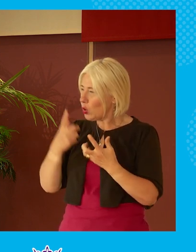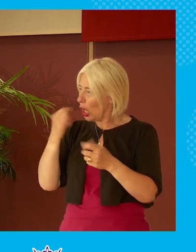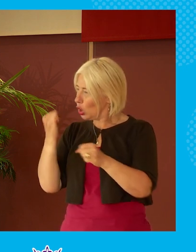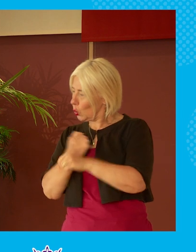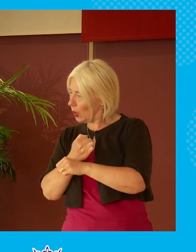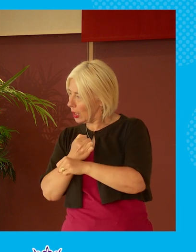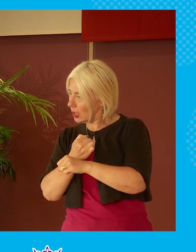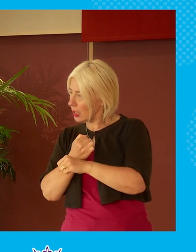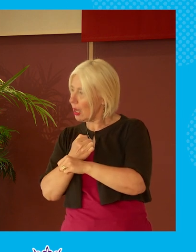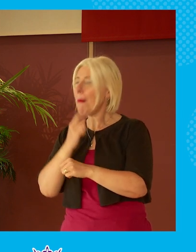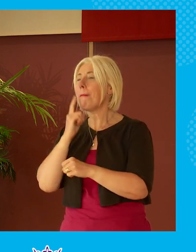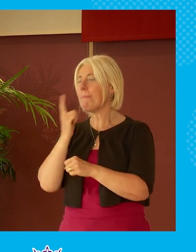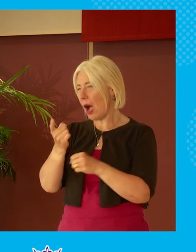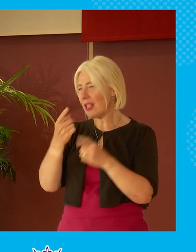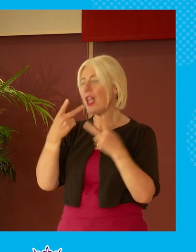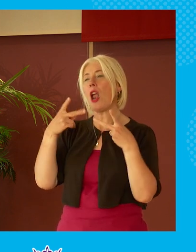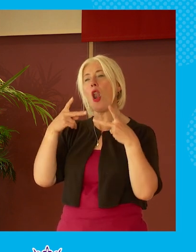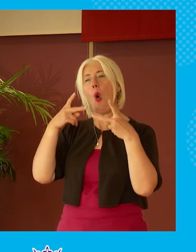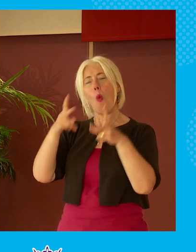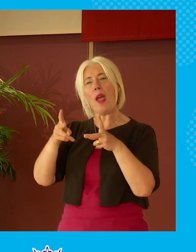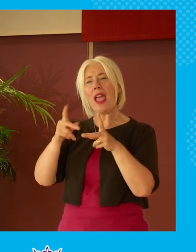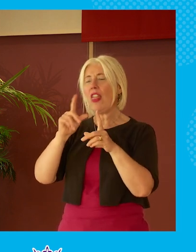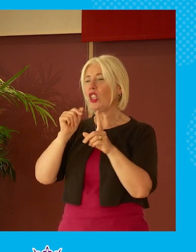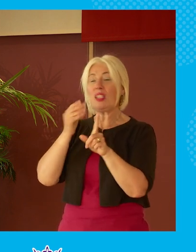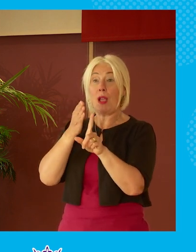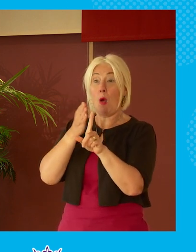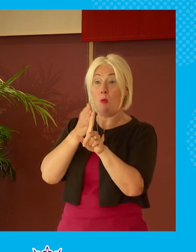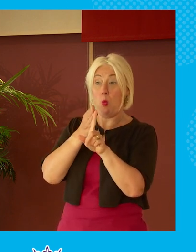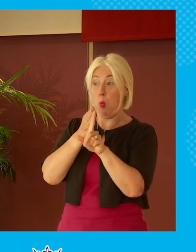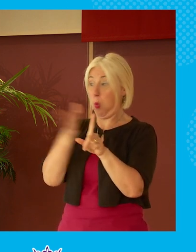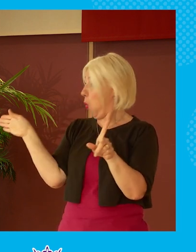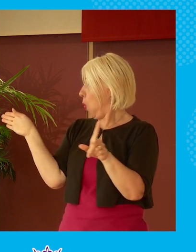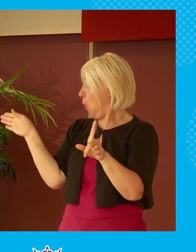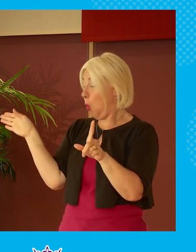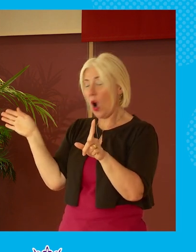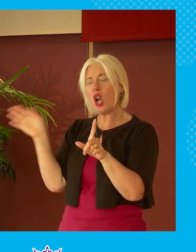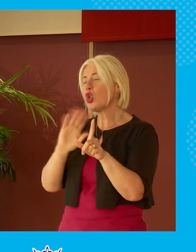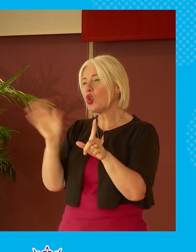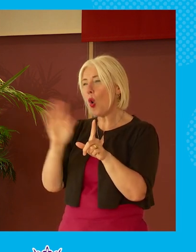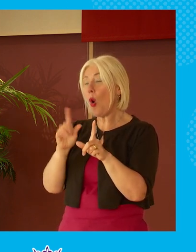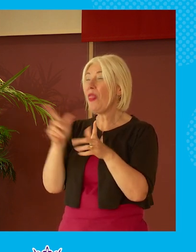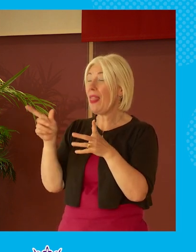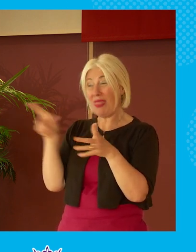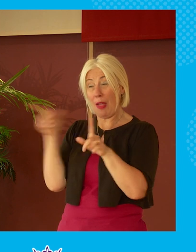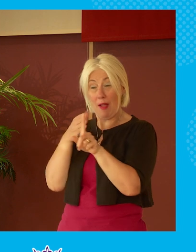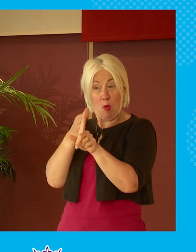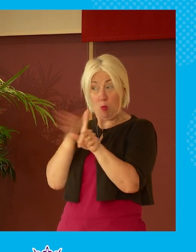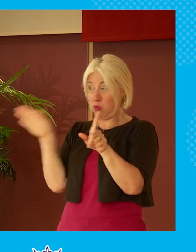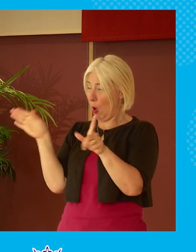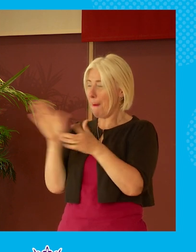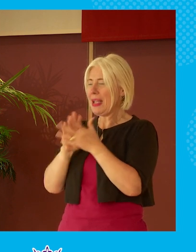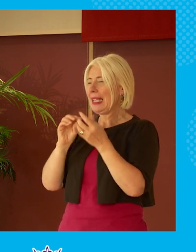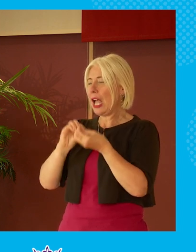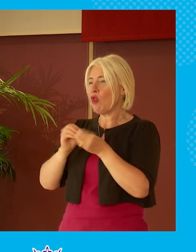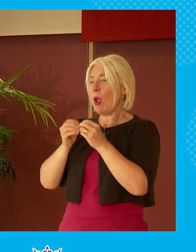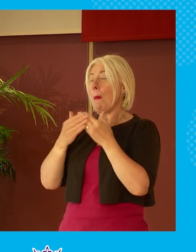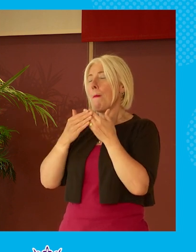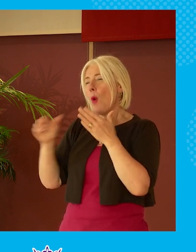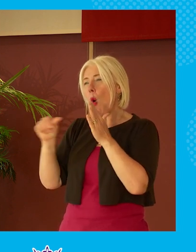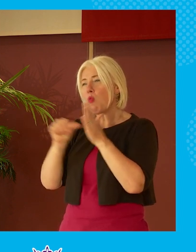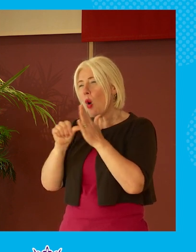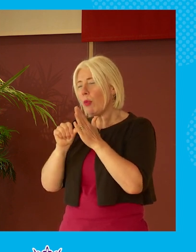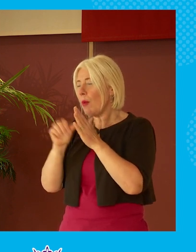way that doesn't become at the extremes and actually create more problems rather than try and work towards a solution